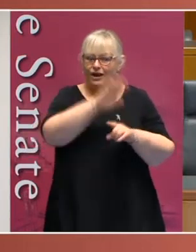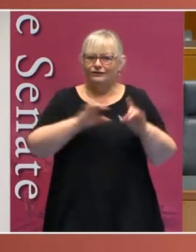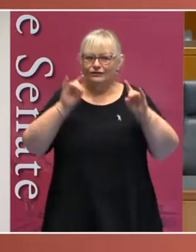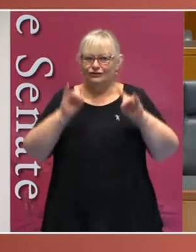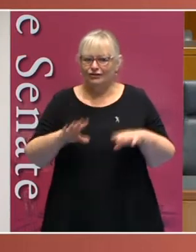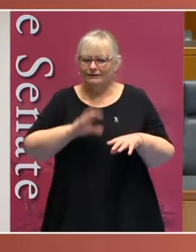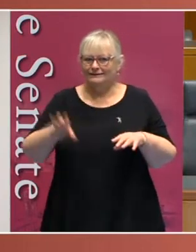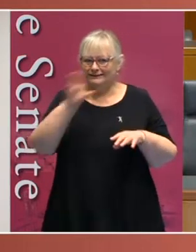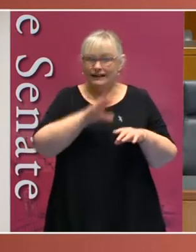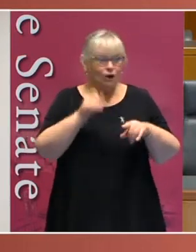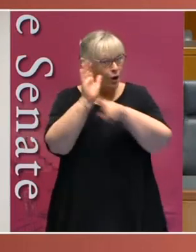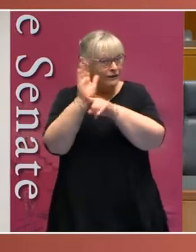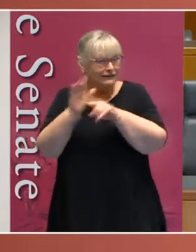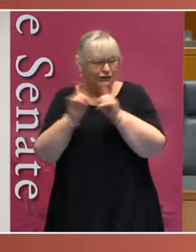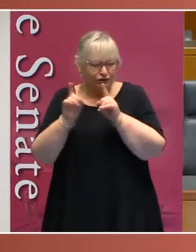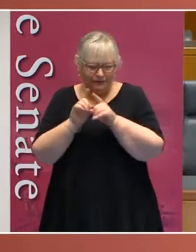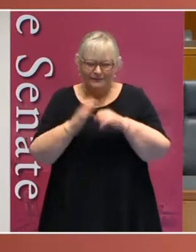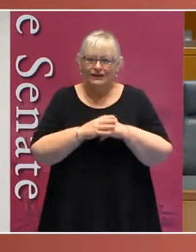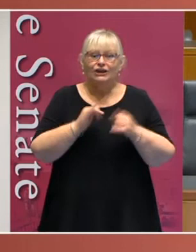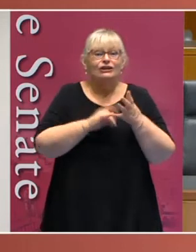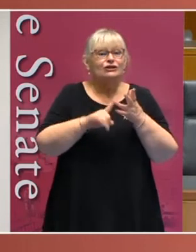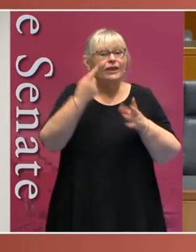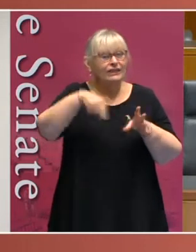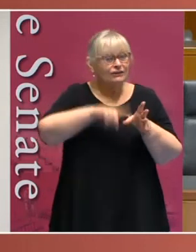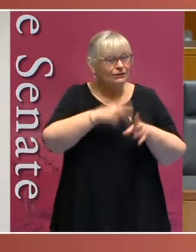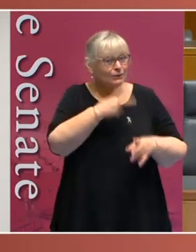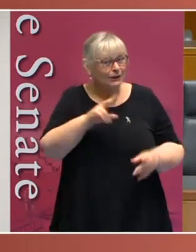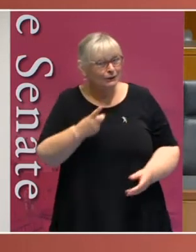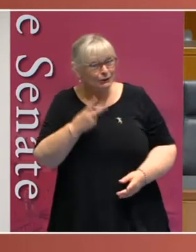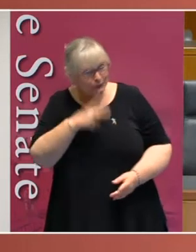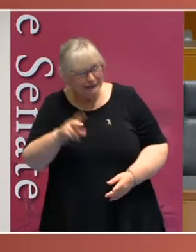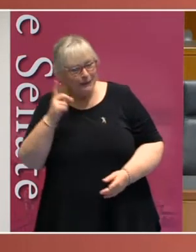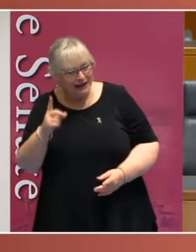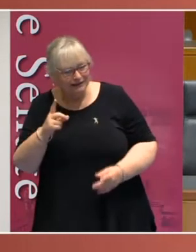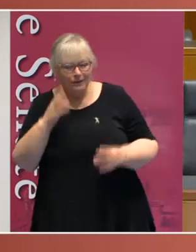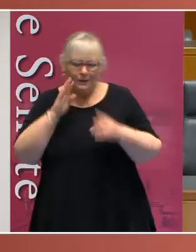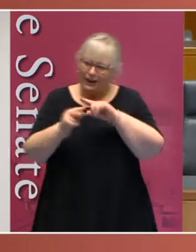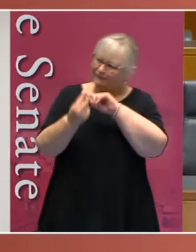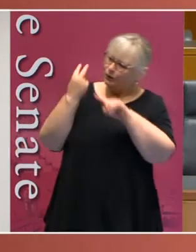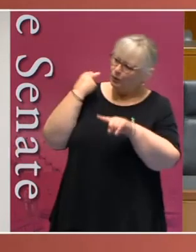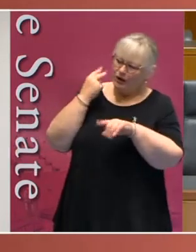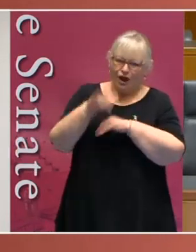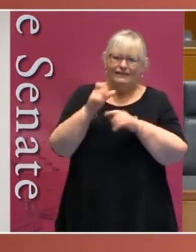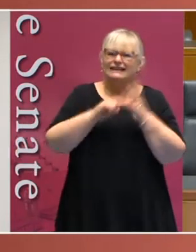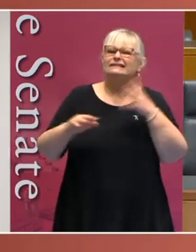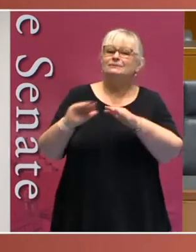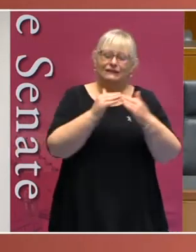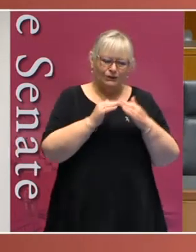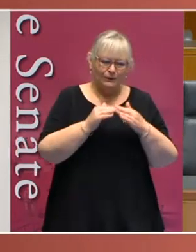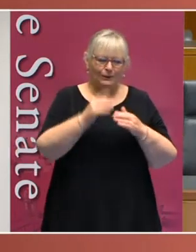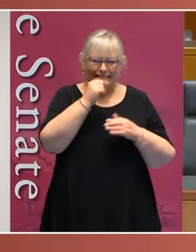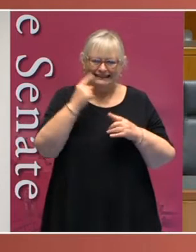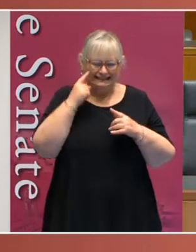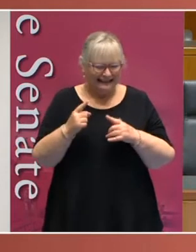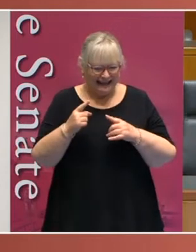and internationally, meaning that this year 2021 as we reflect back upon our disability community we